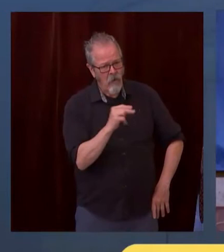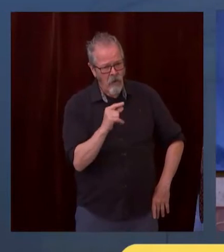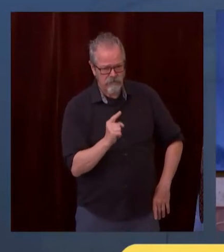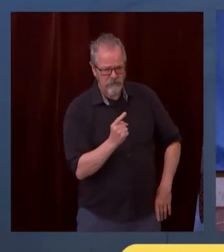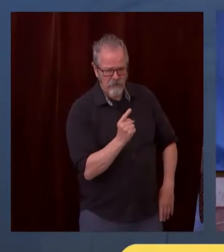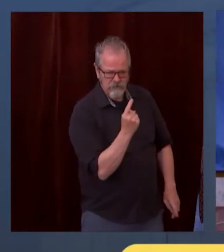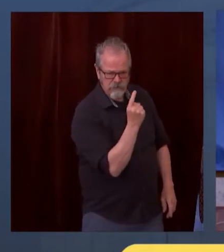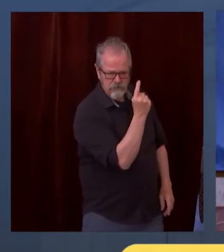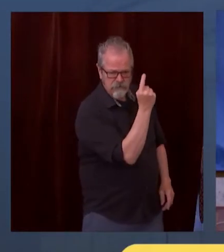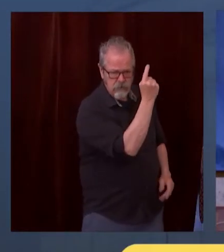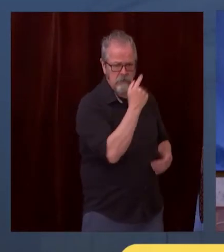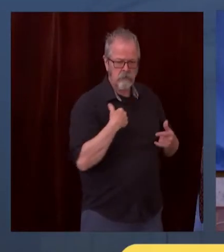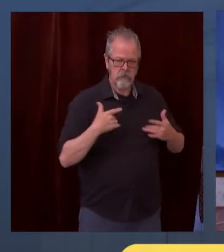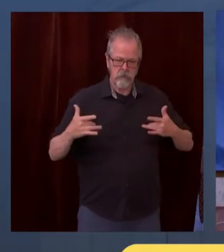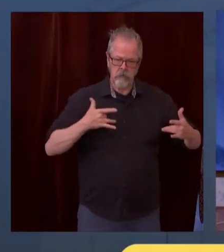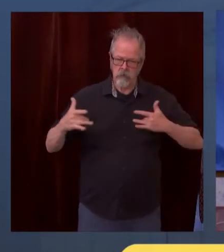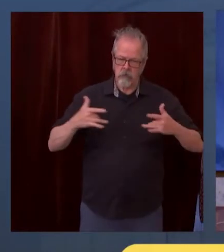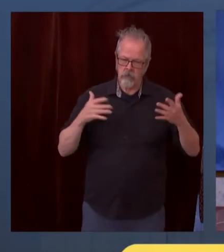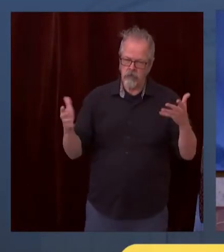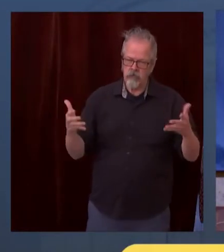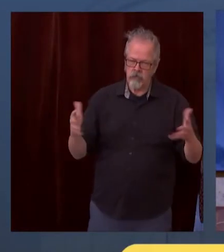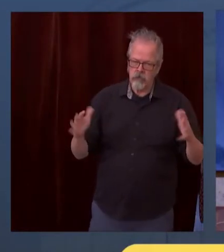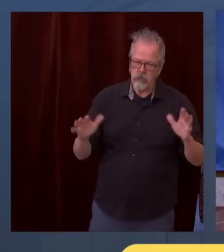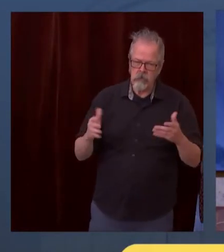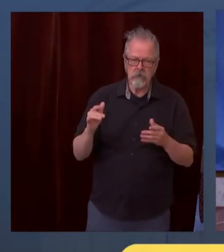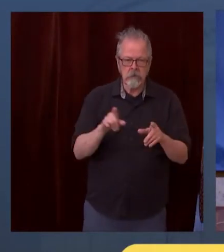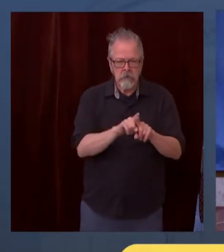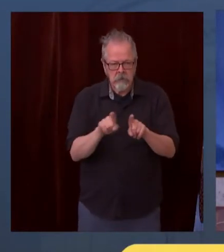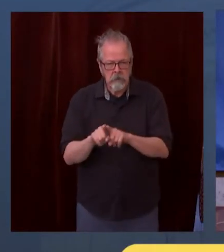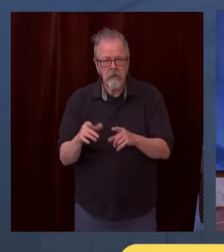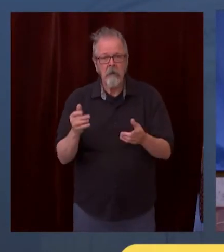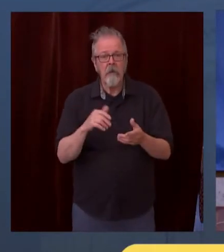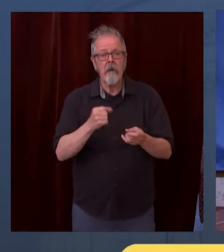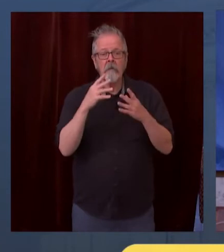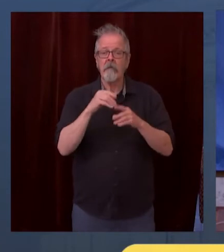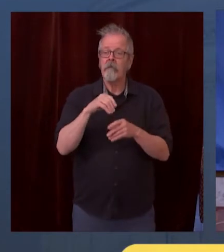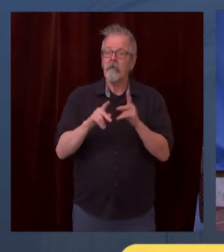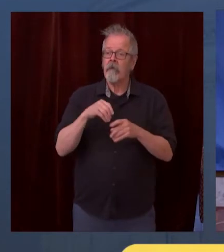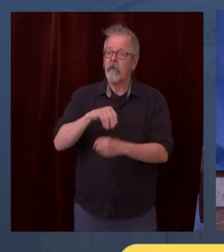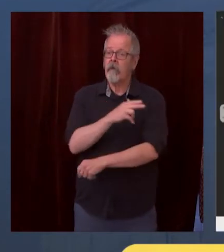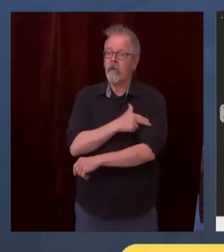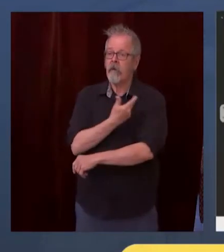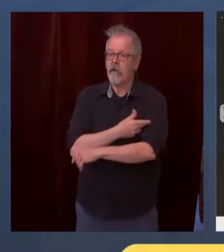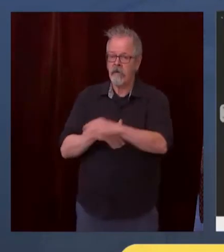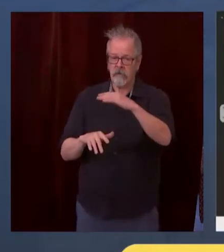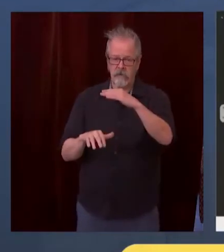have also gone up. Now, this graph, if I can ask you to focus on it just for a moment,